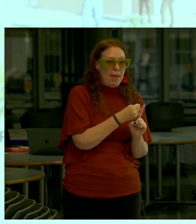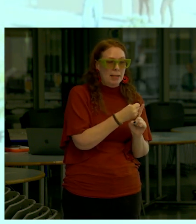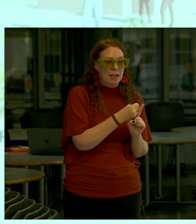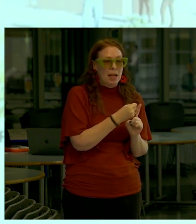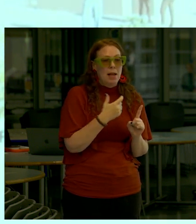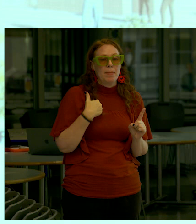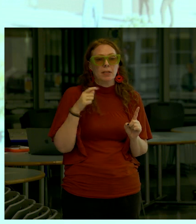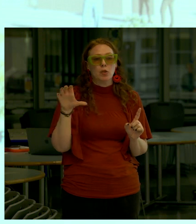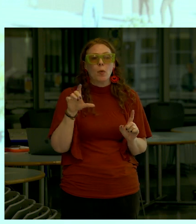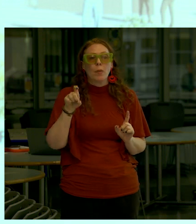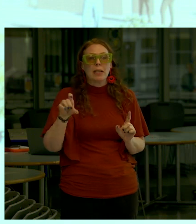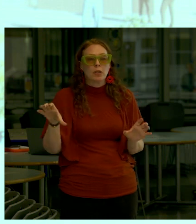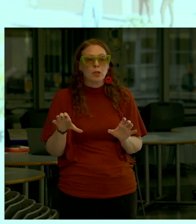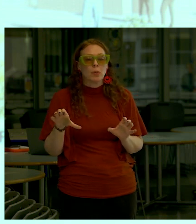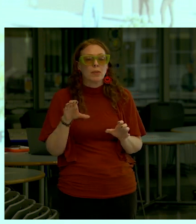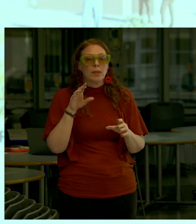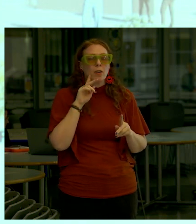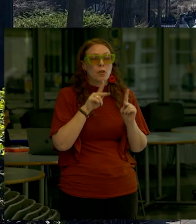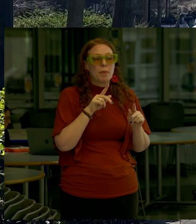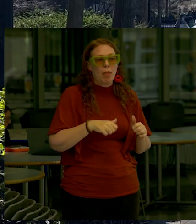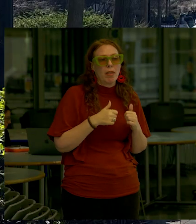to the people in gateway plaza